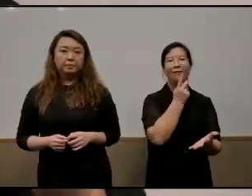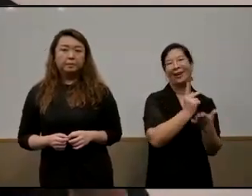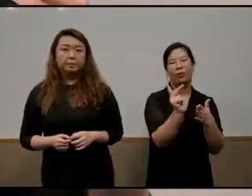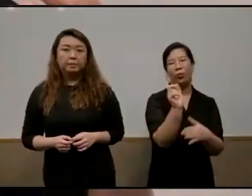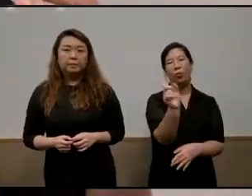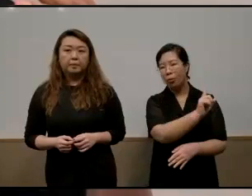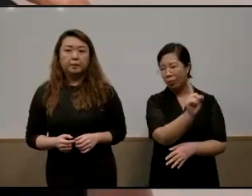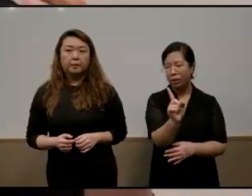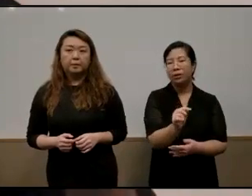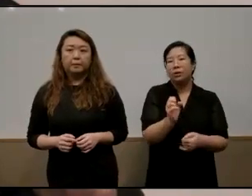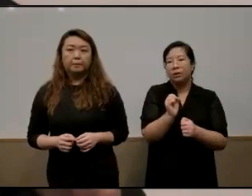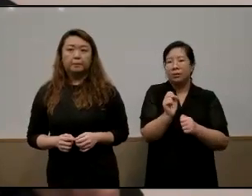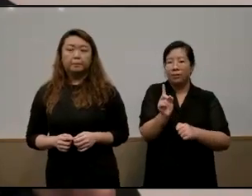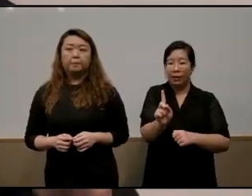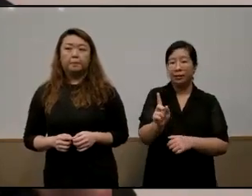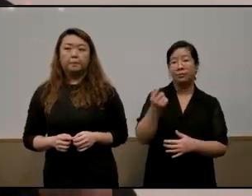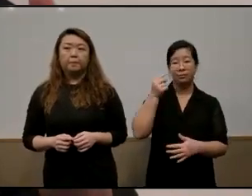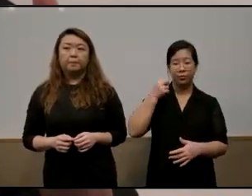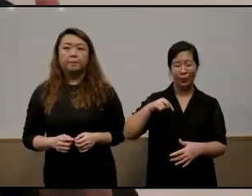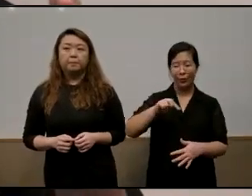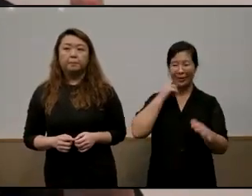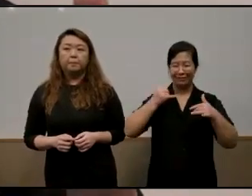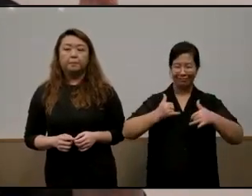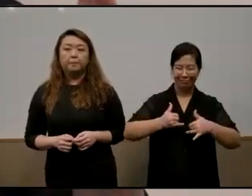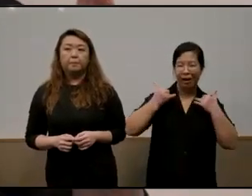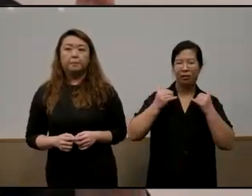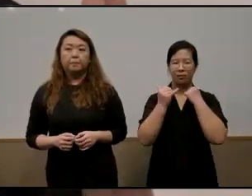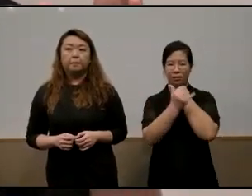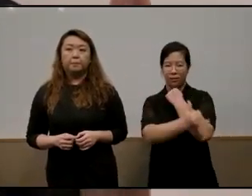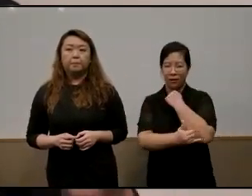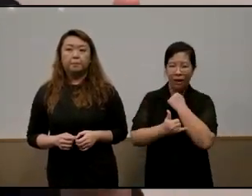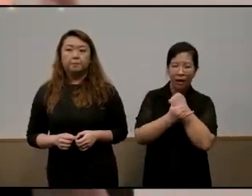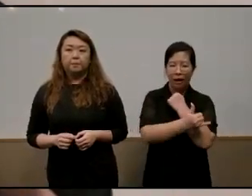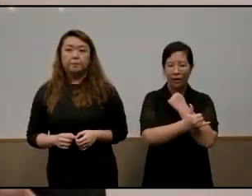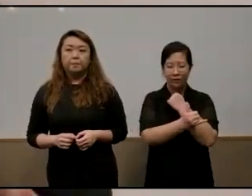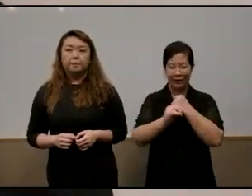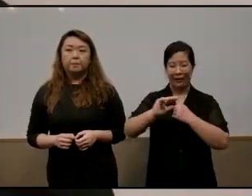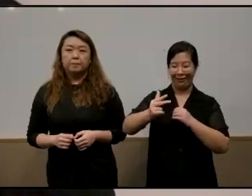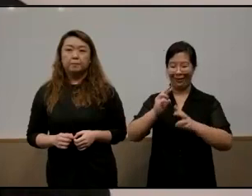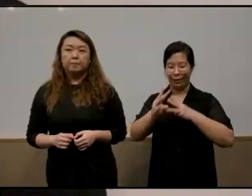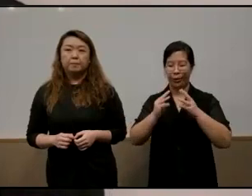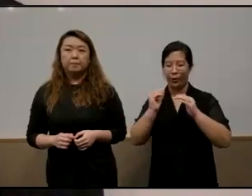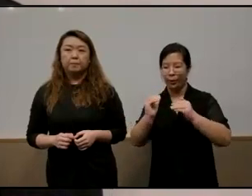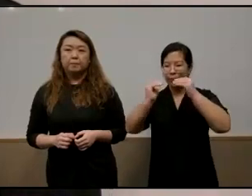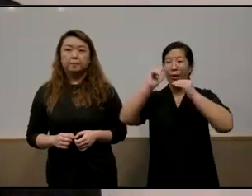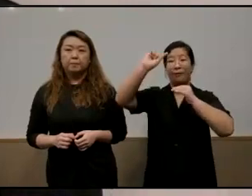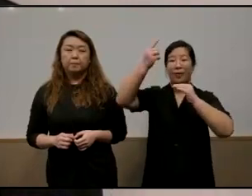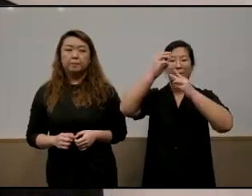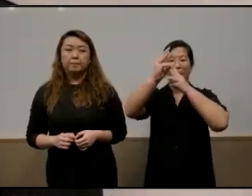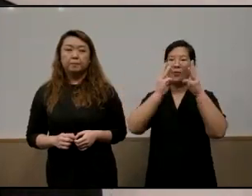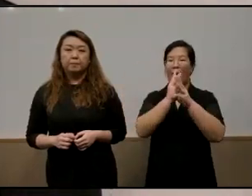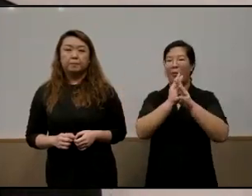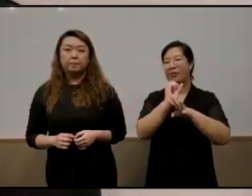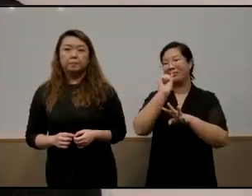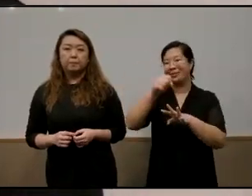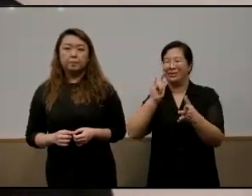a young country that move from what we call third world to first world is a natural approach